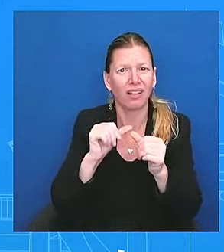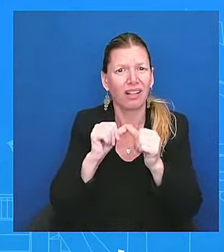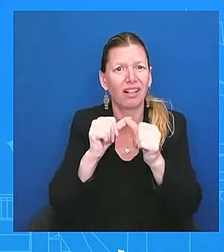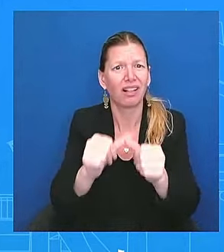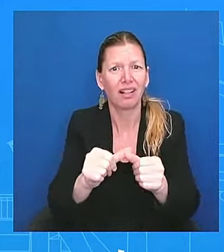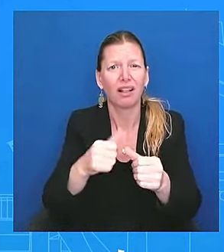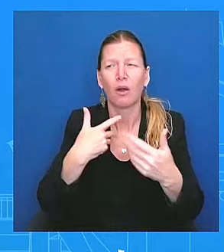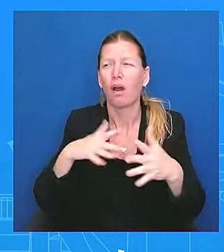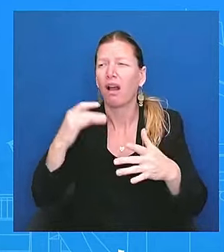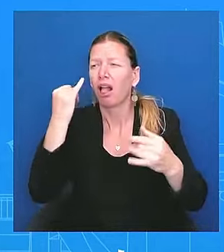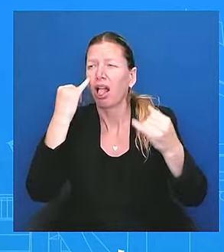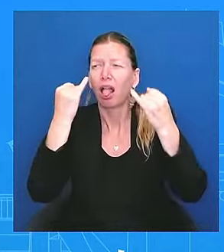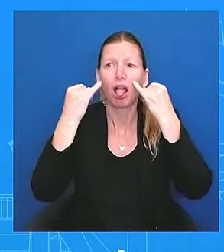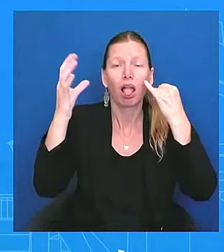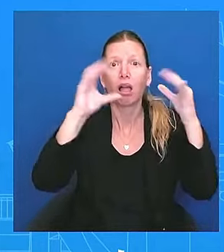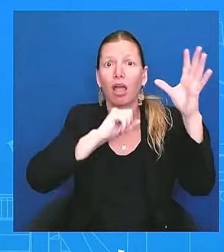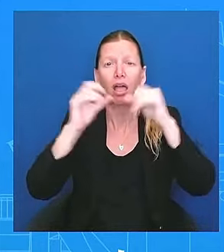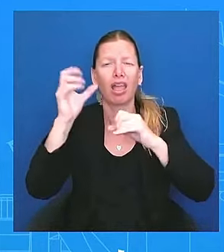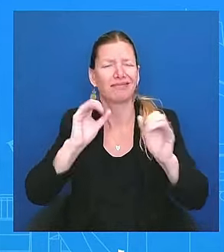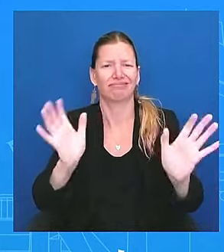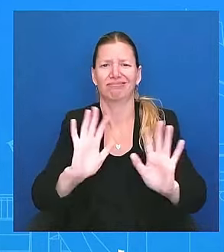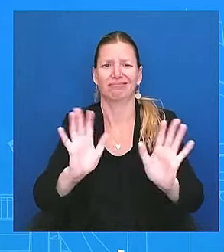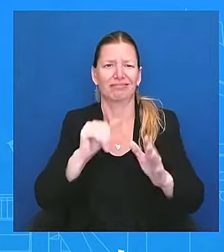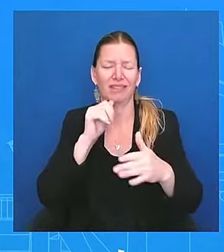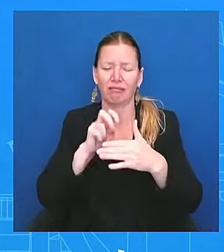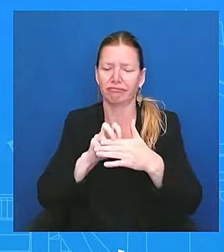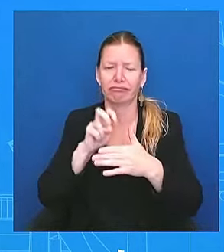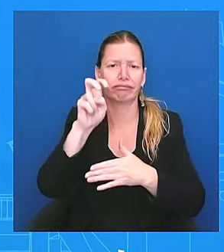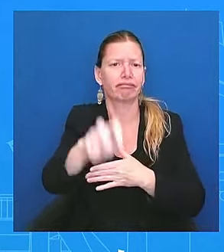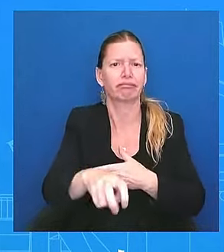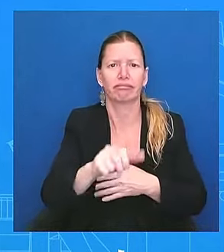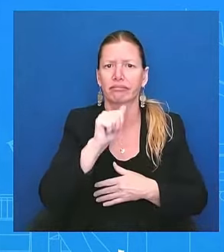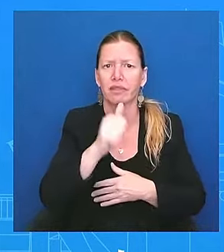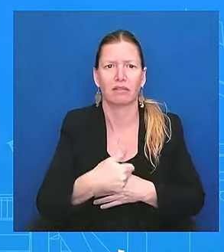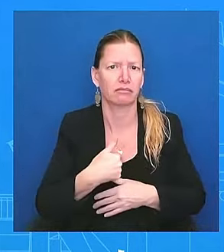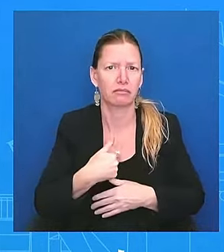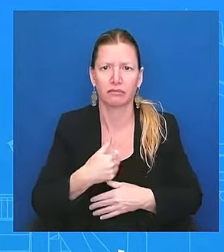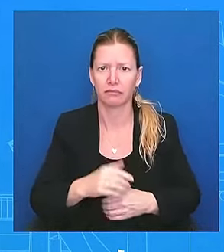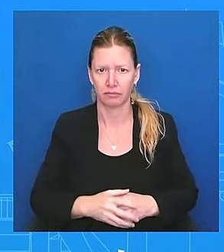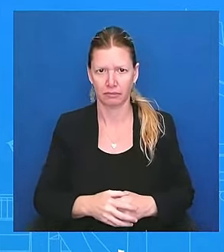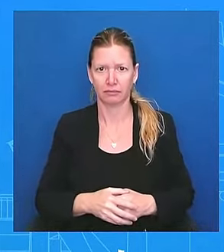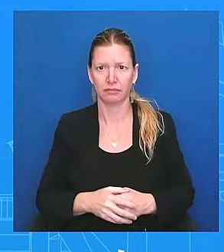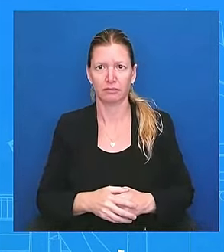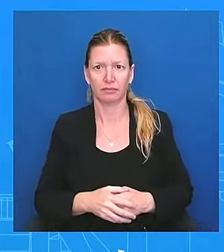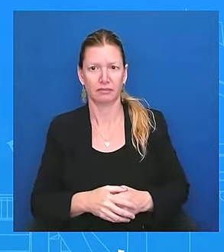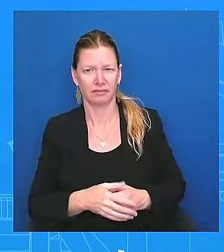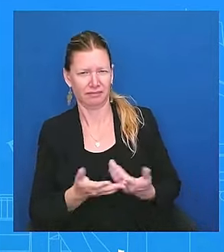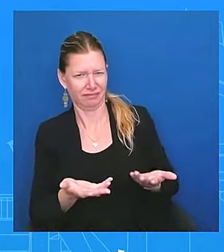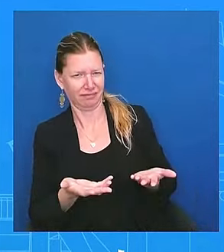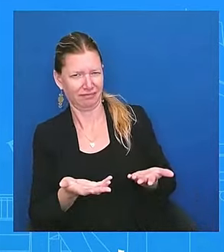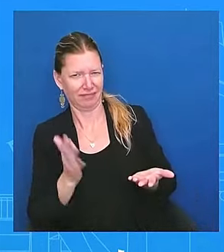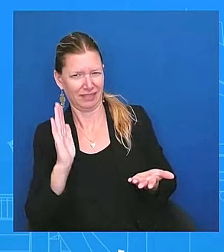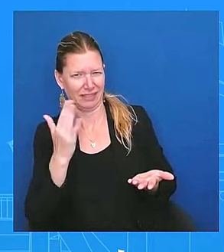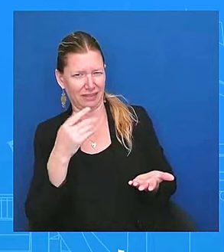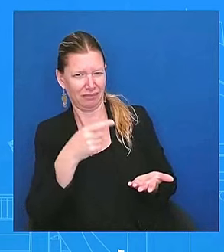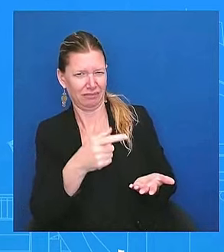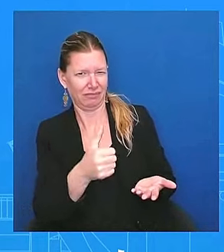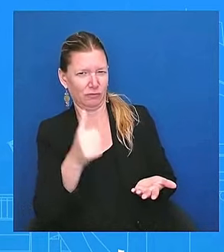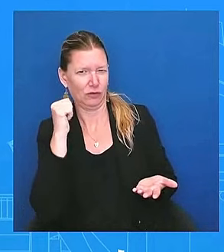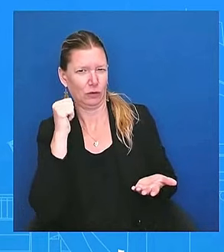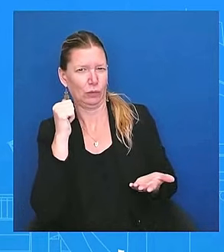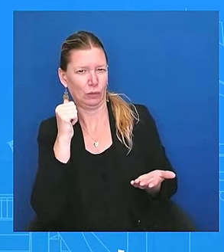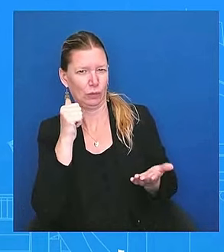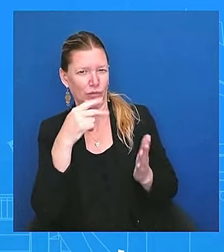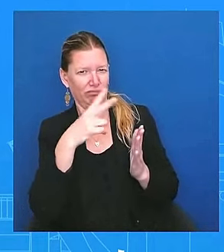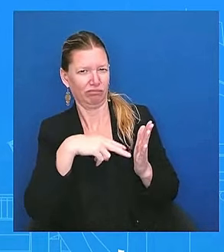else. that like closing the door to reviewing this over a period of time? What I can say is, the president is moving forward. He's moving